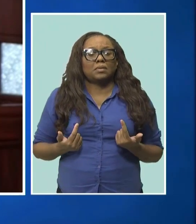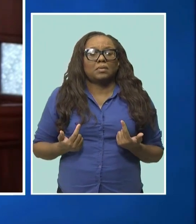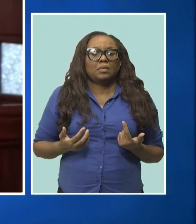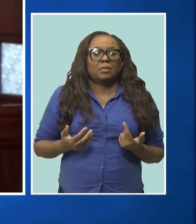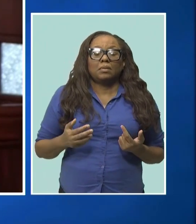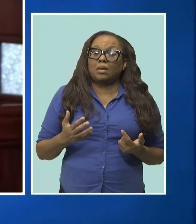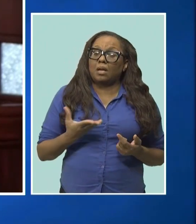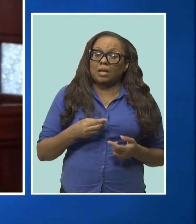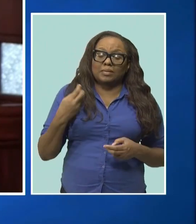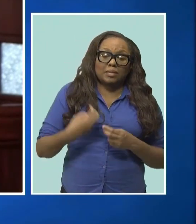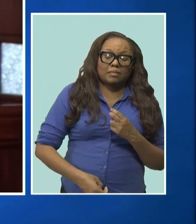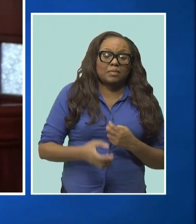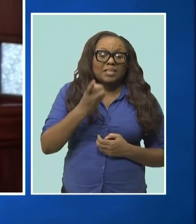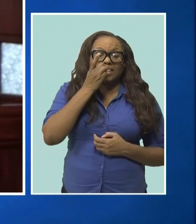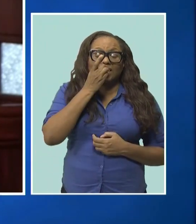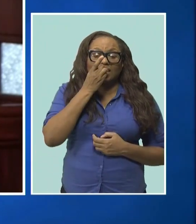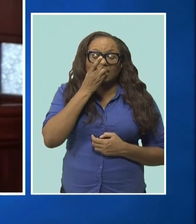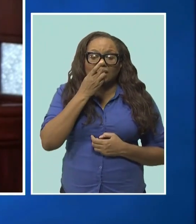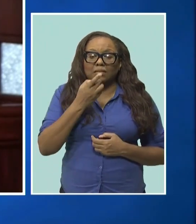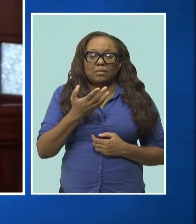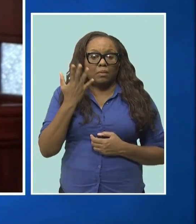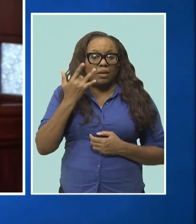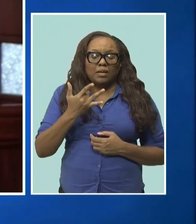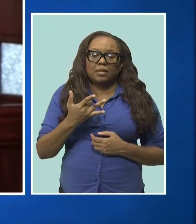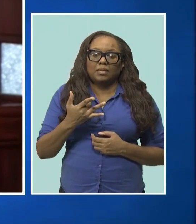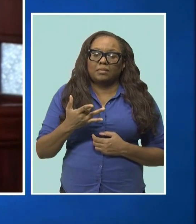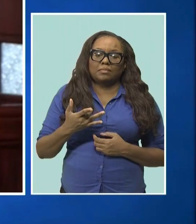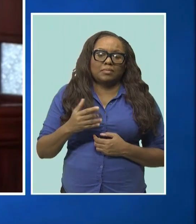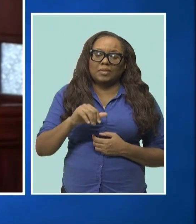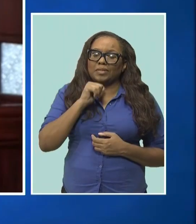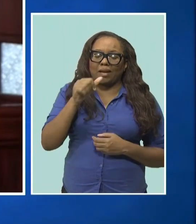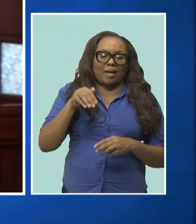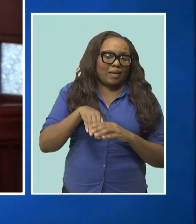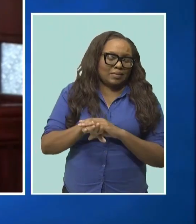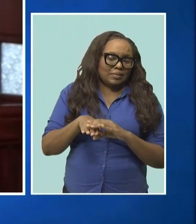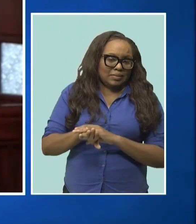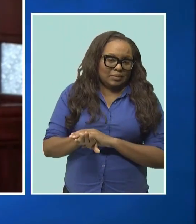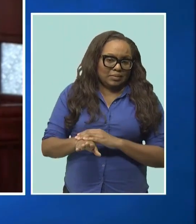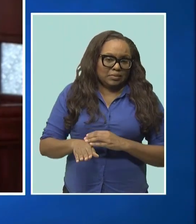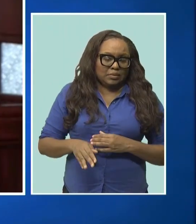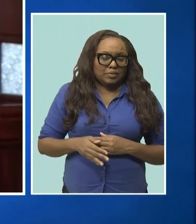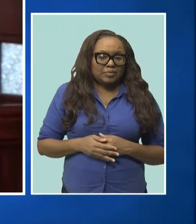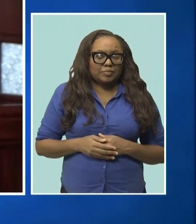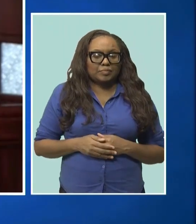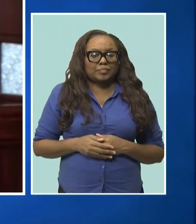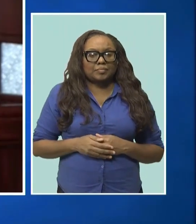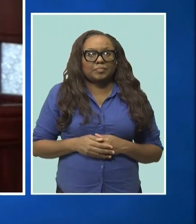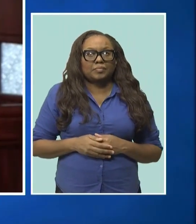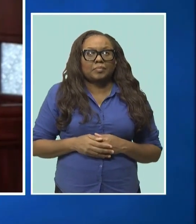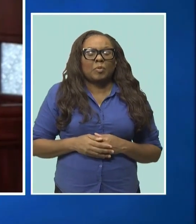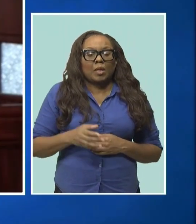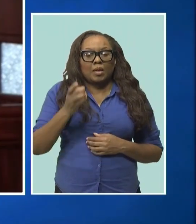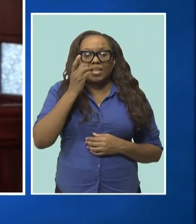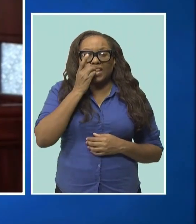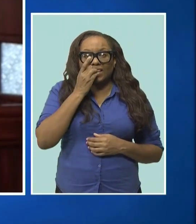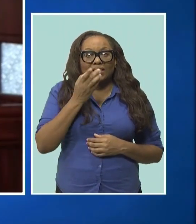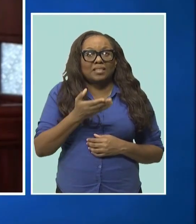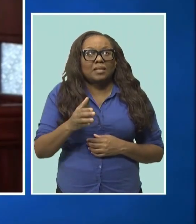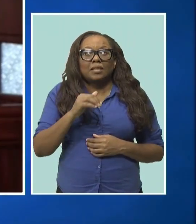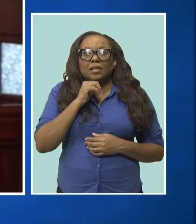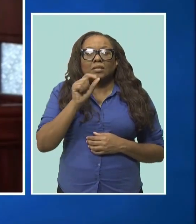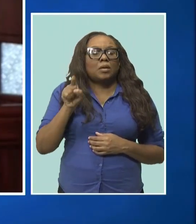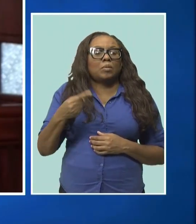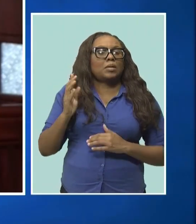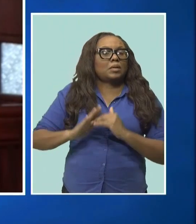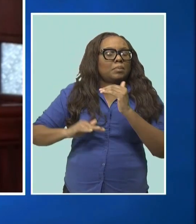issues because they do not have access. And while the dental facilities are there, access is more than just having a